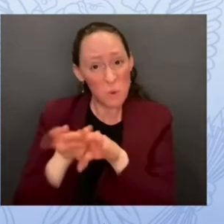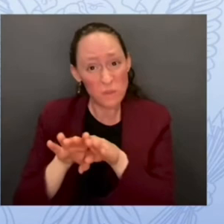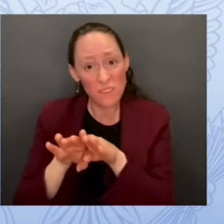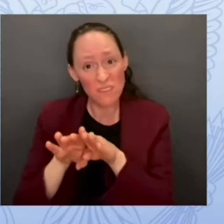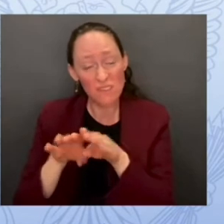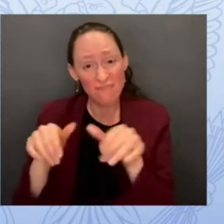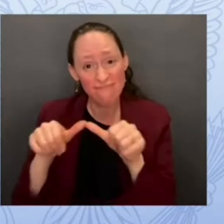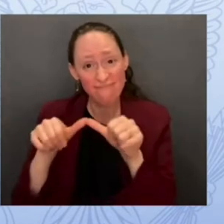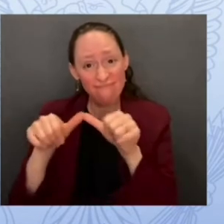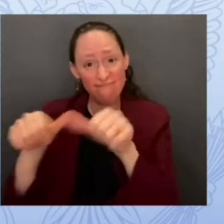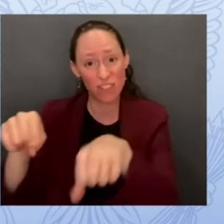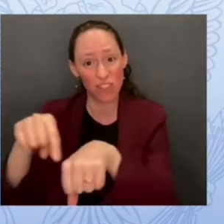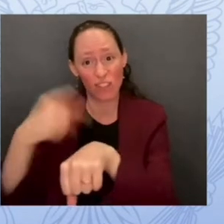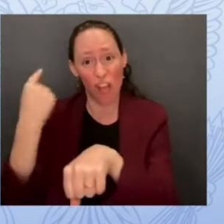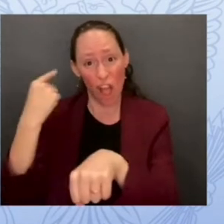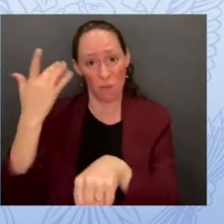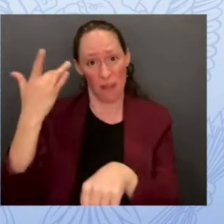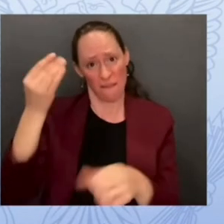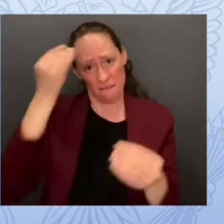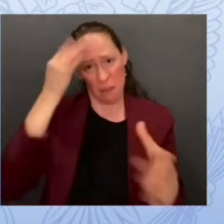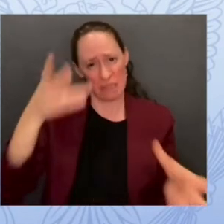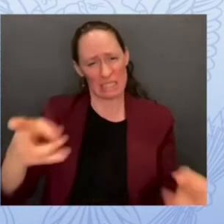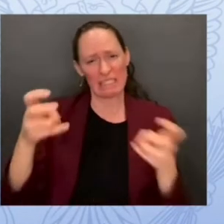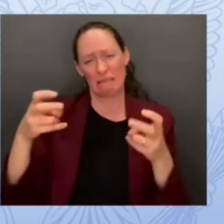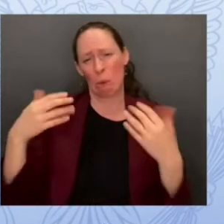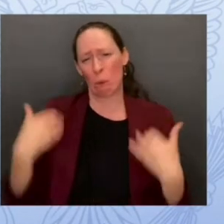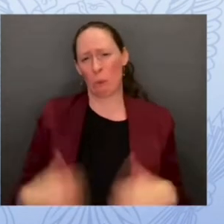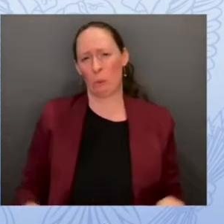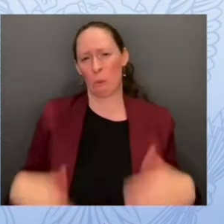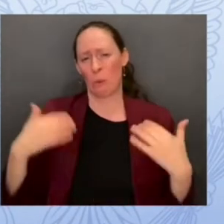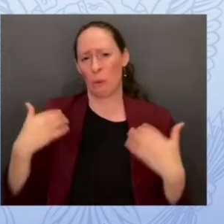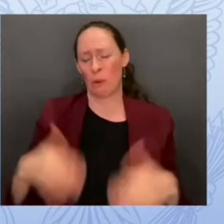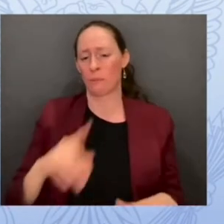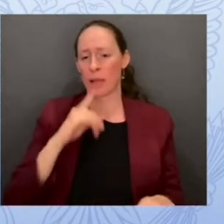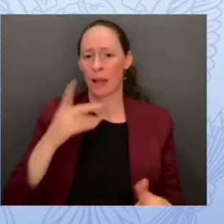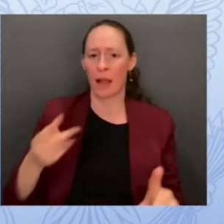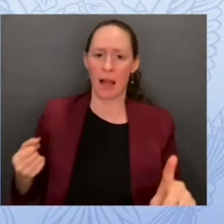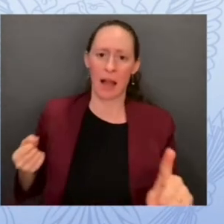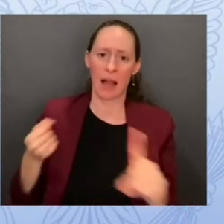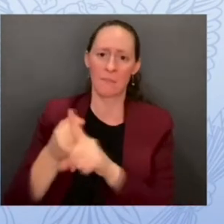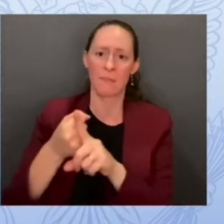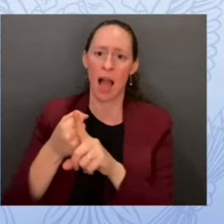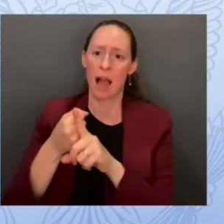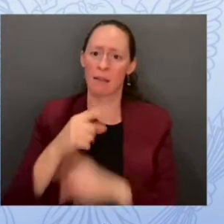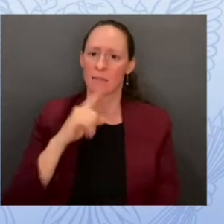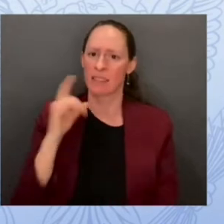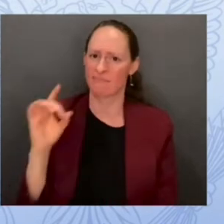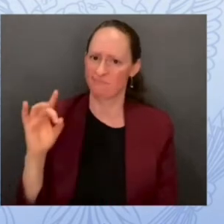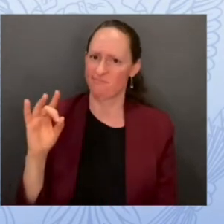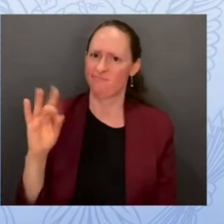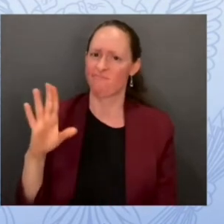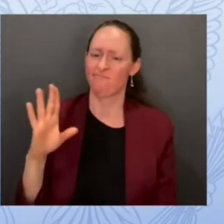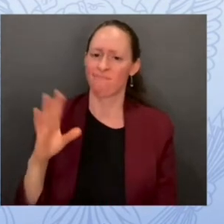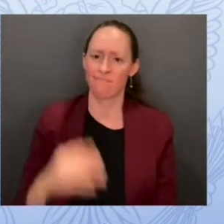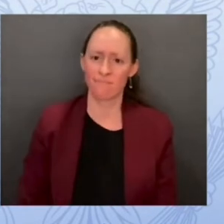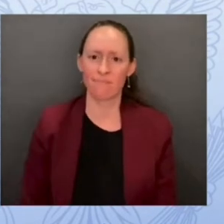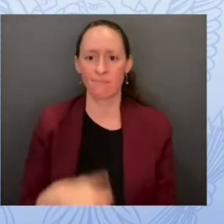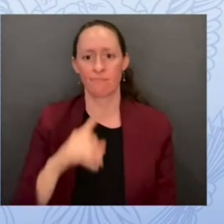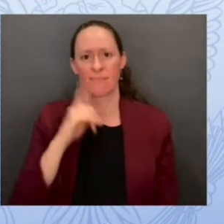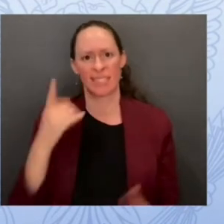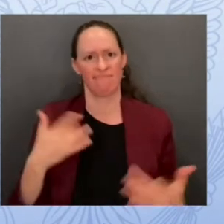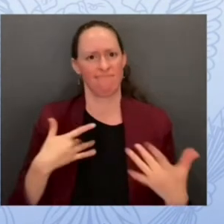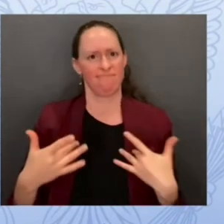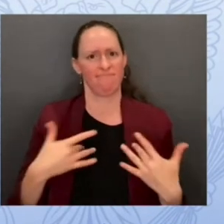that's a part of it perhaps even more importantly there's sensitive data of children their psychiatric information